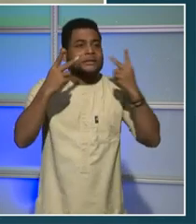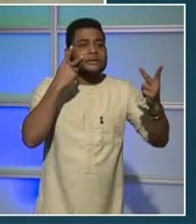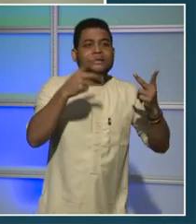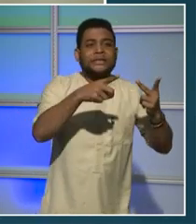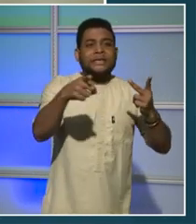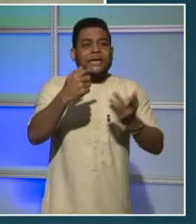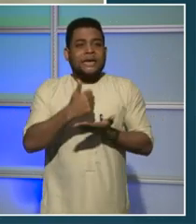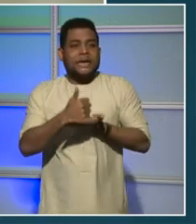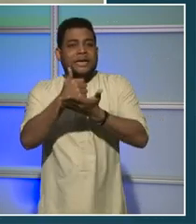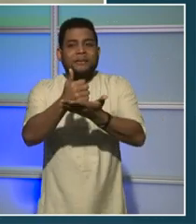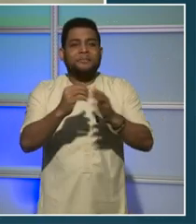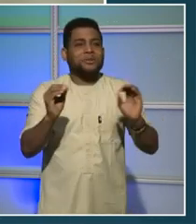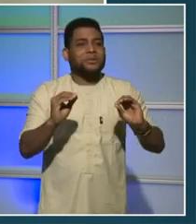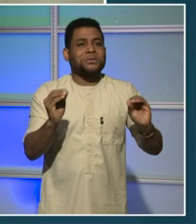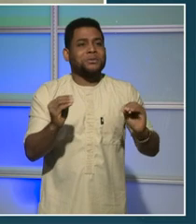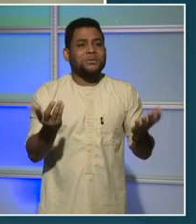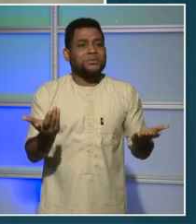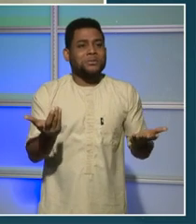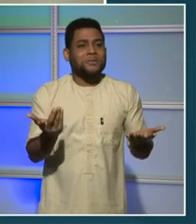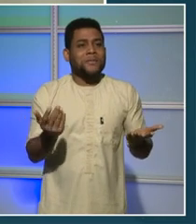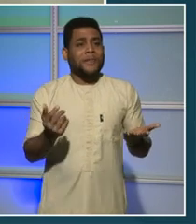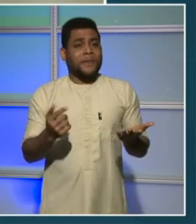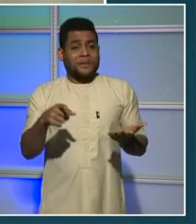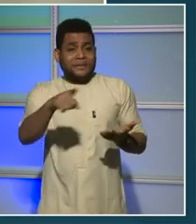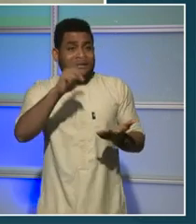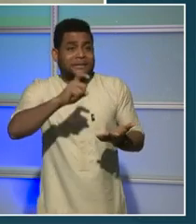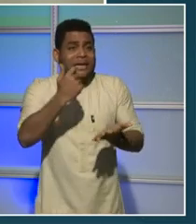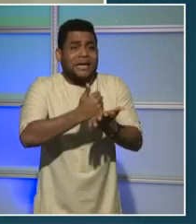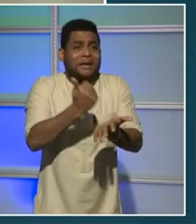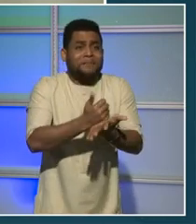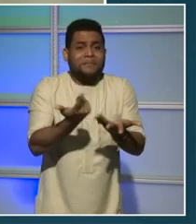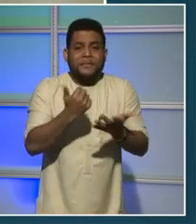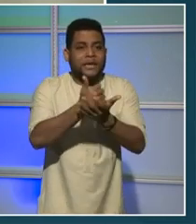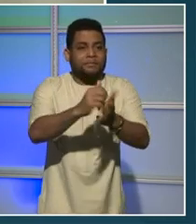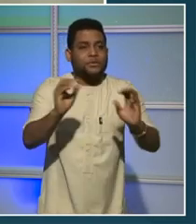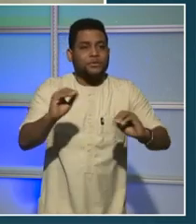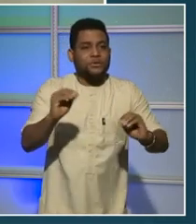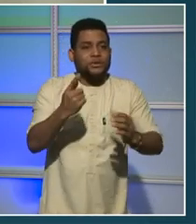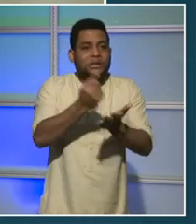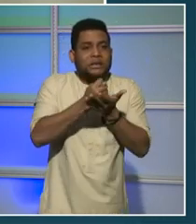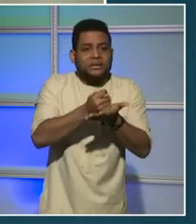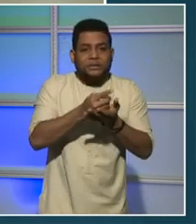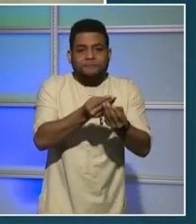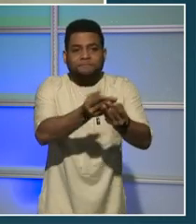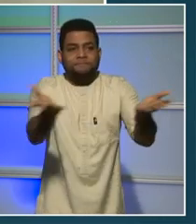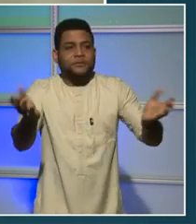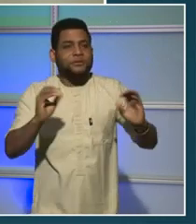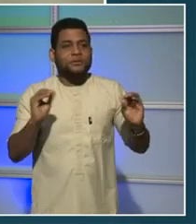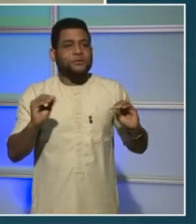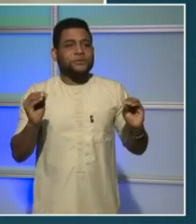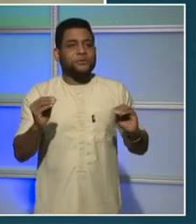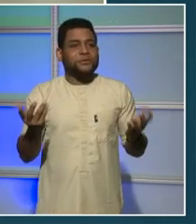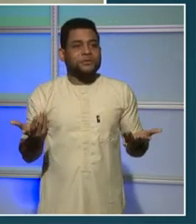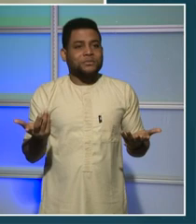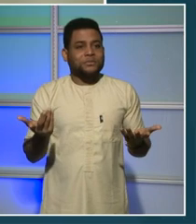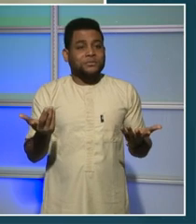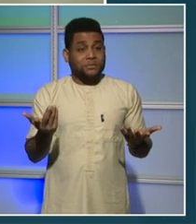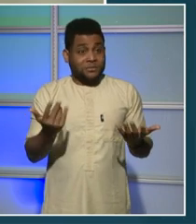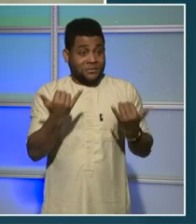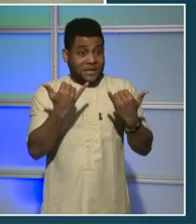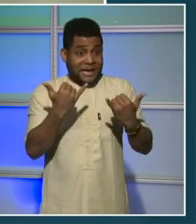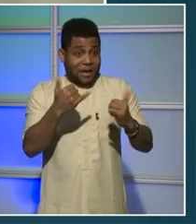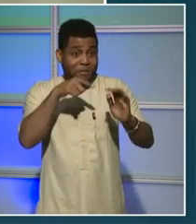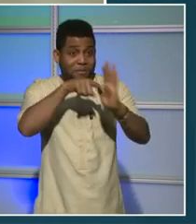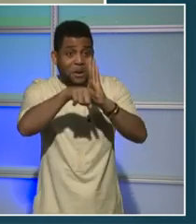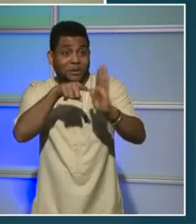residential treatment that they need. In light of the unfortunate and completely traumatic murder and tragic